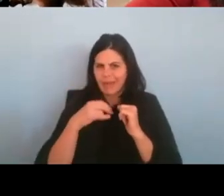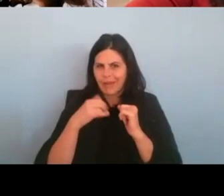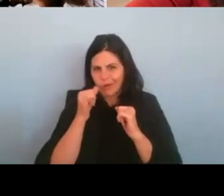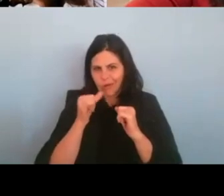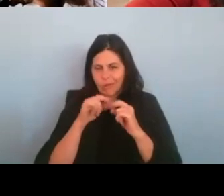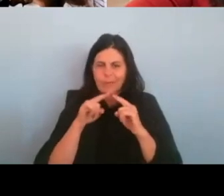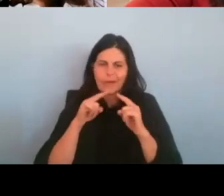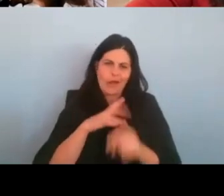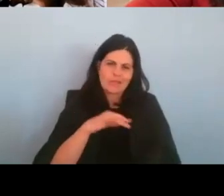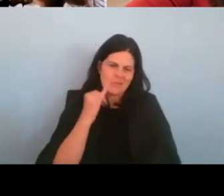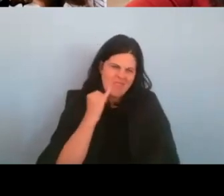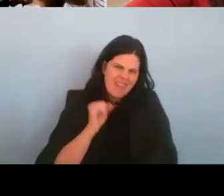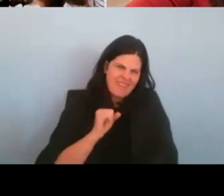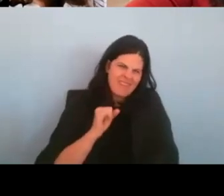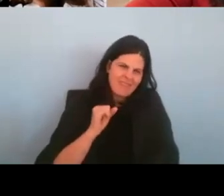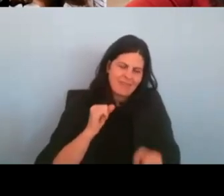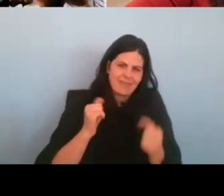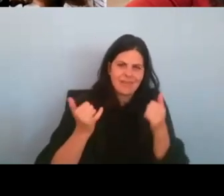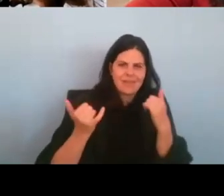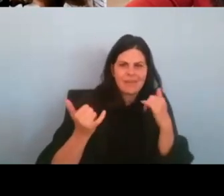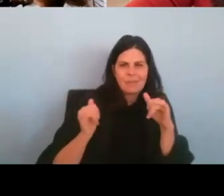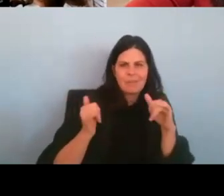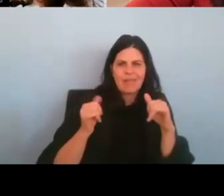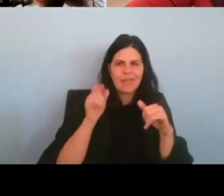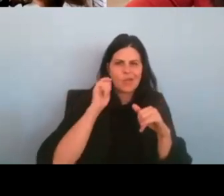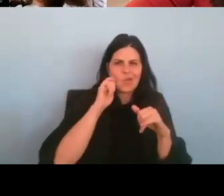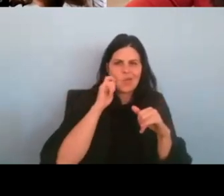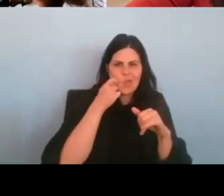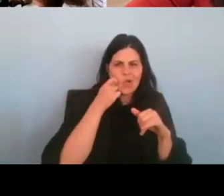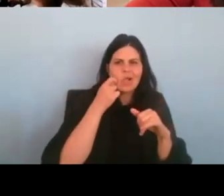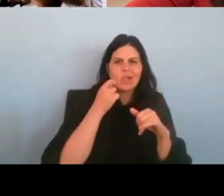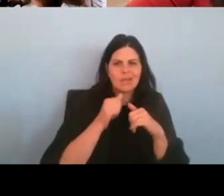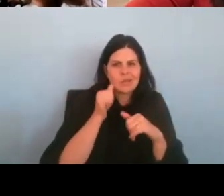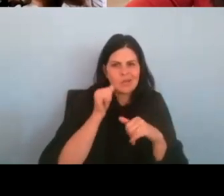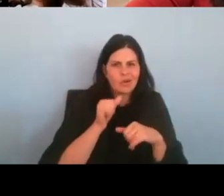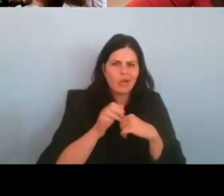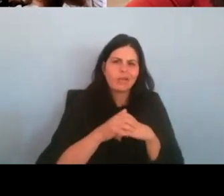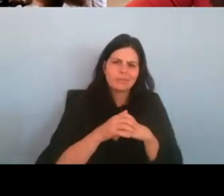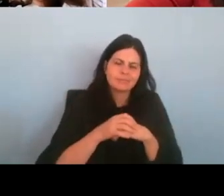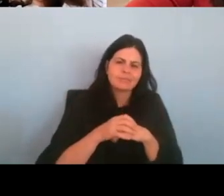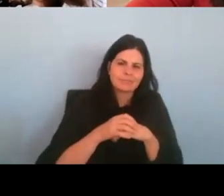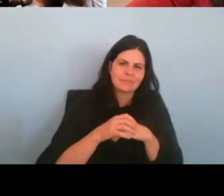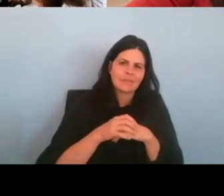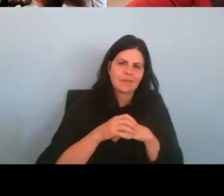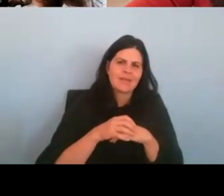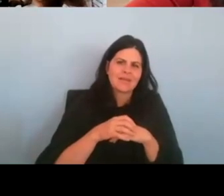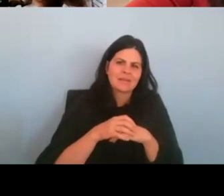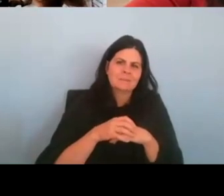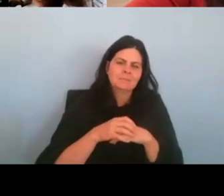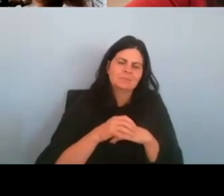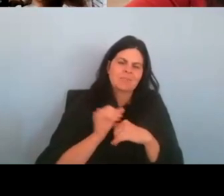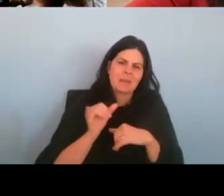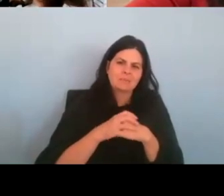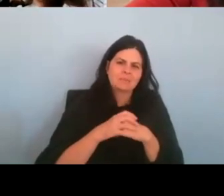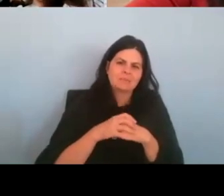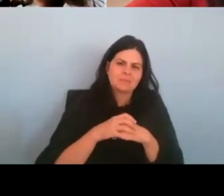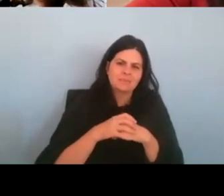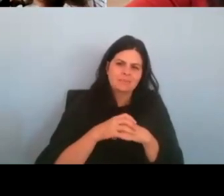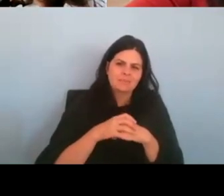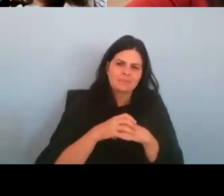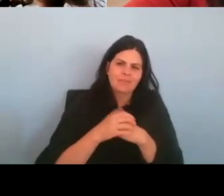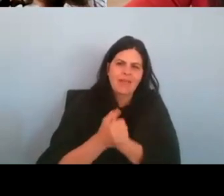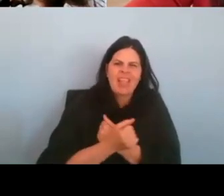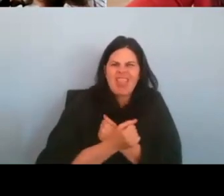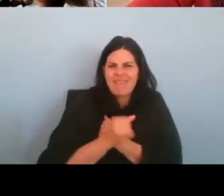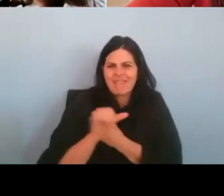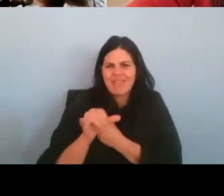like be someone who's like cool. And yeah. I love that. One thing that I